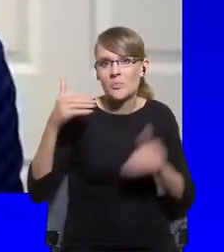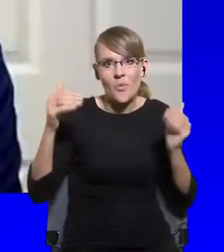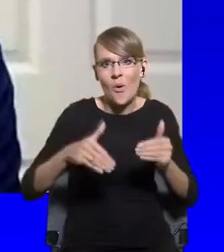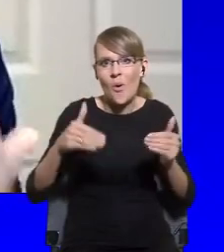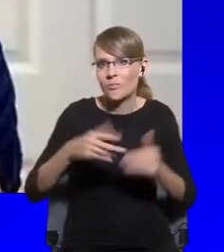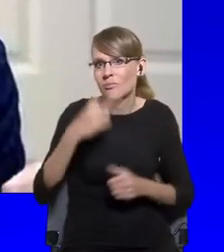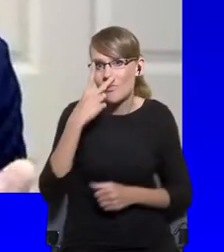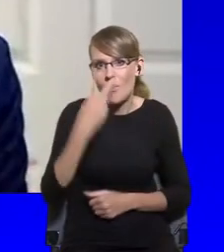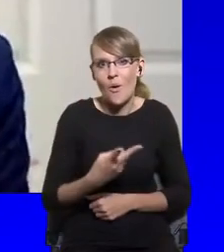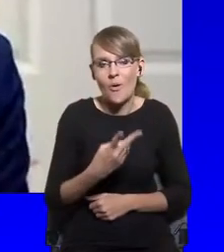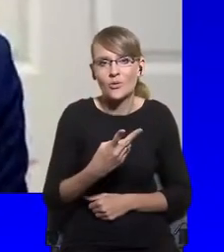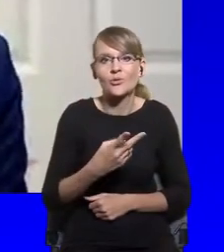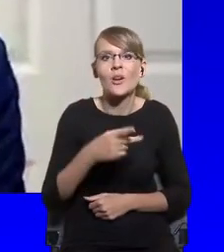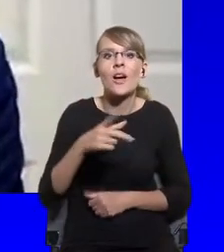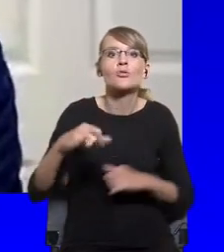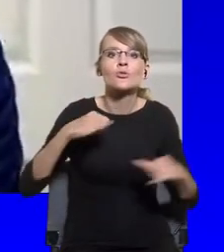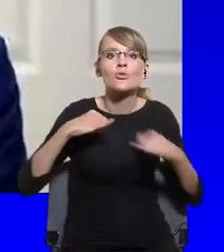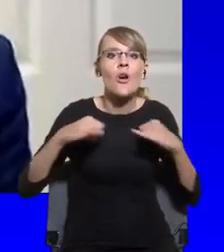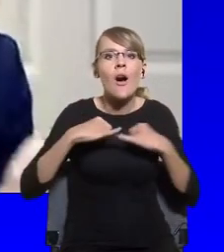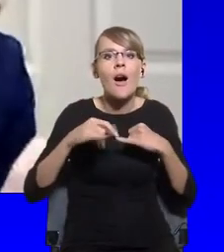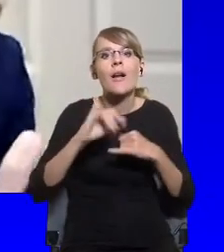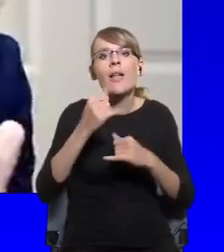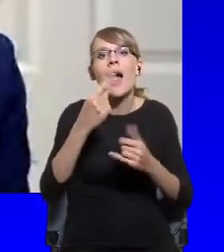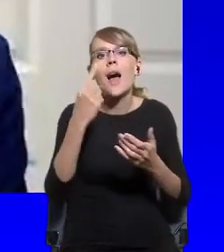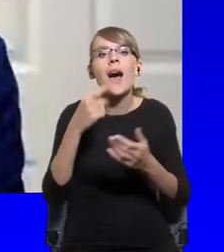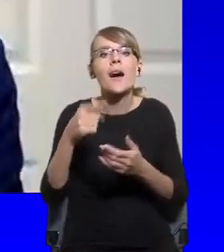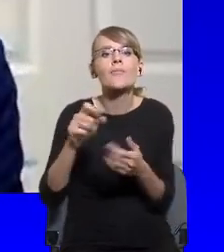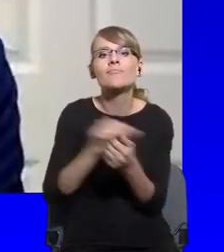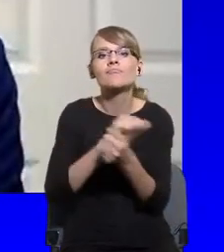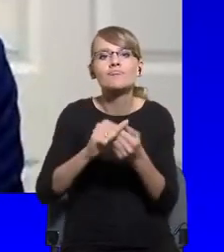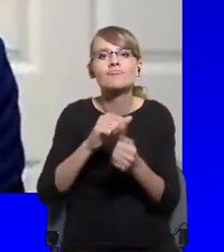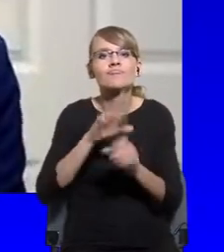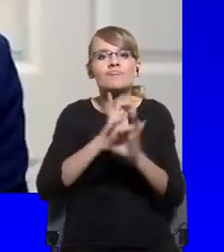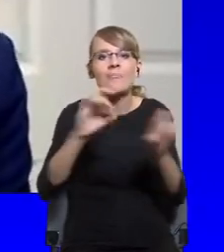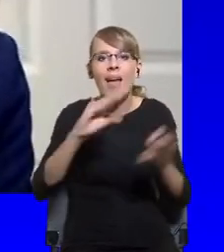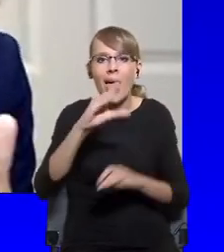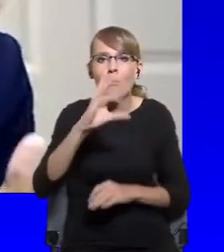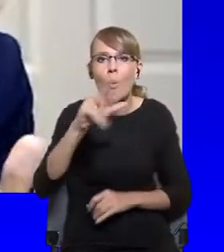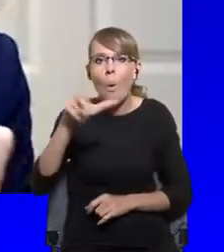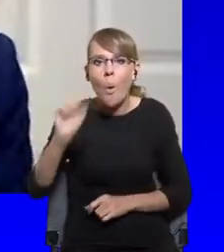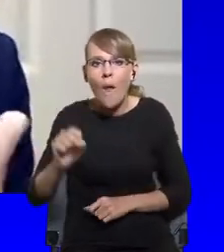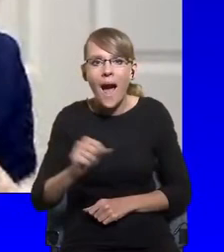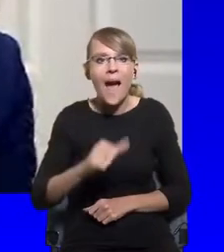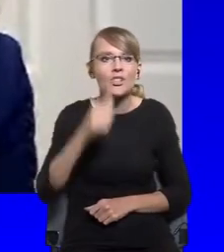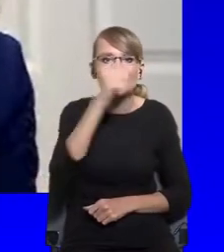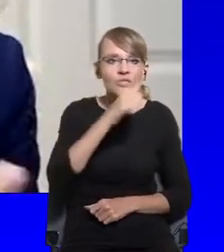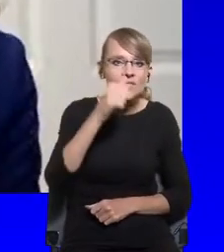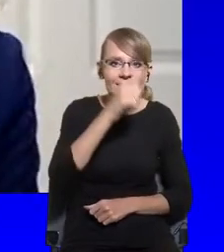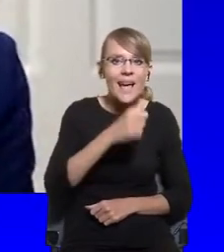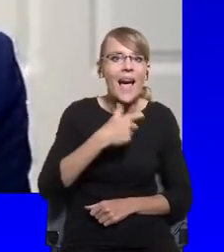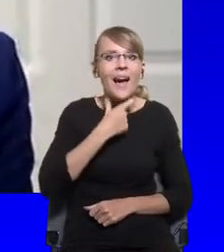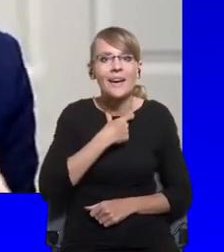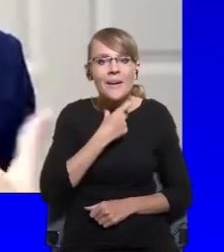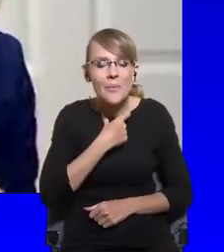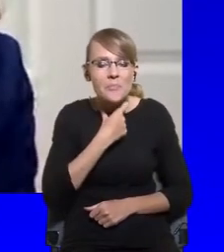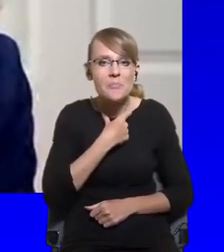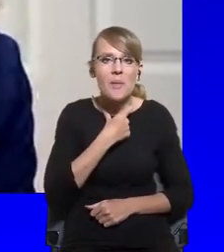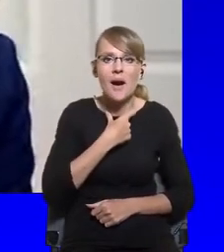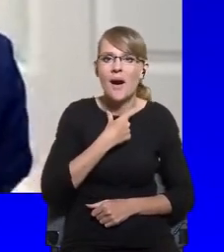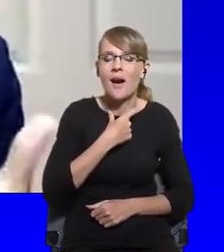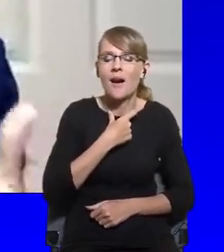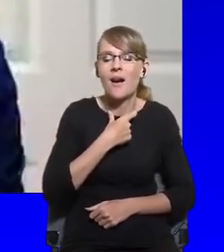managed Ebola or the swine flu, we realize that generally these